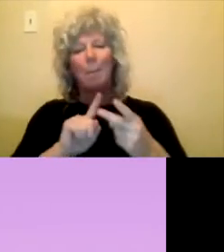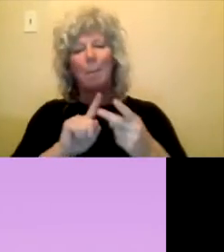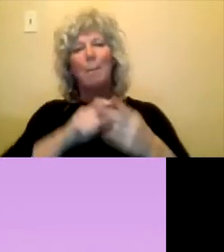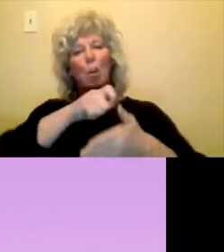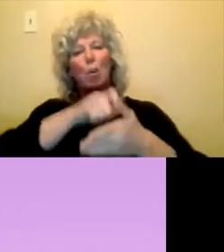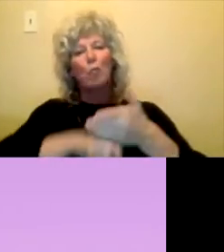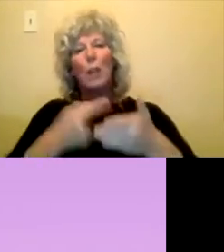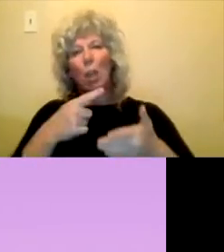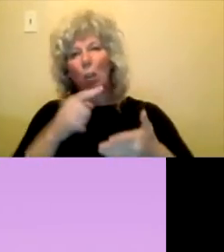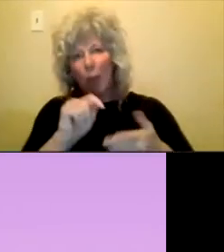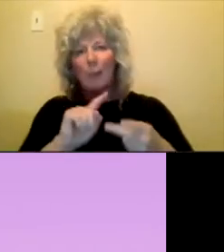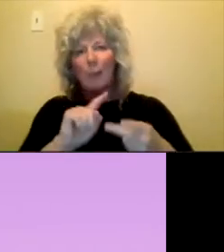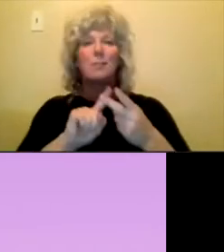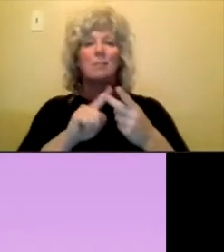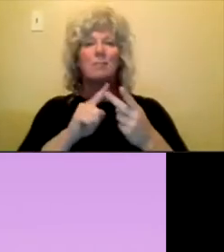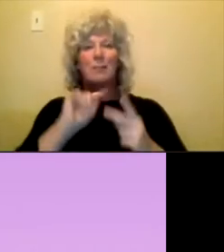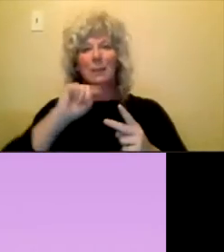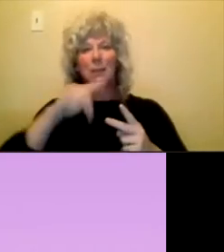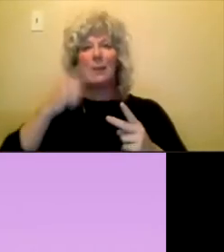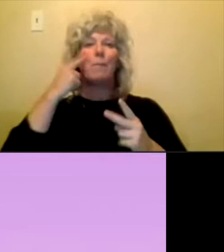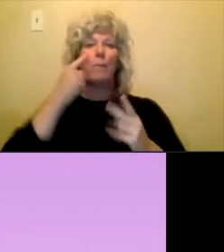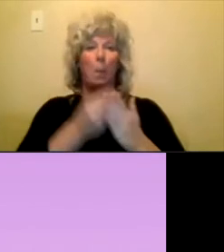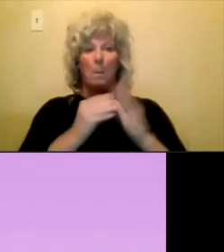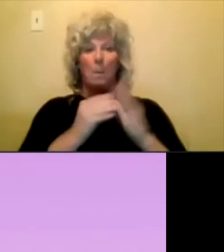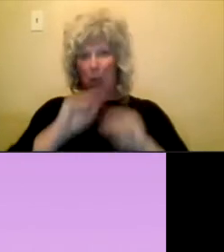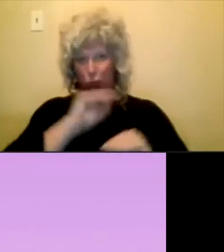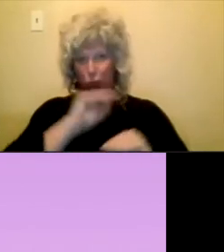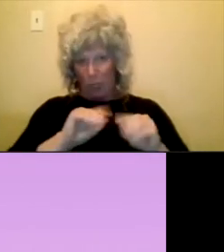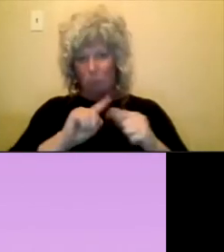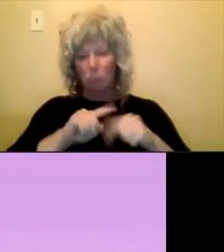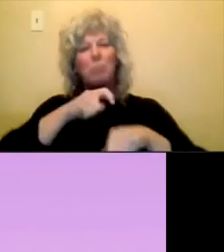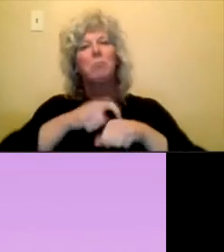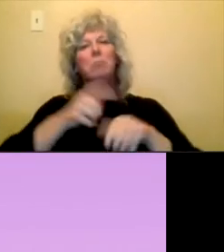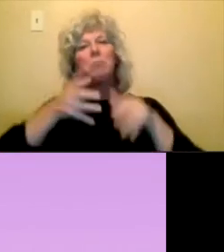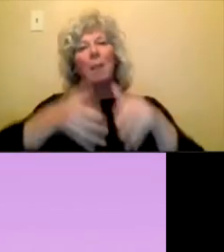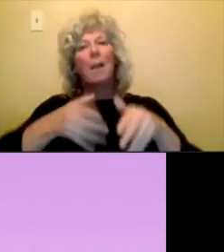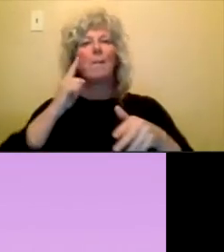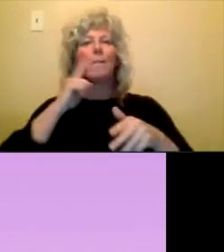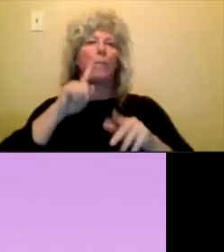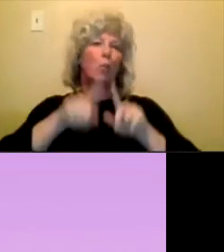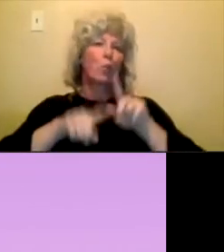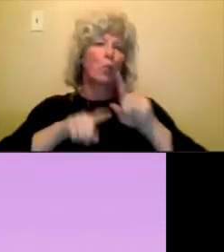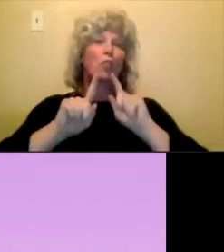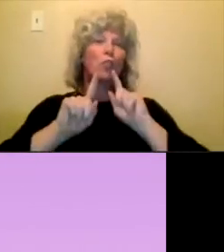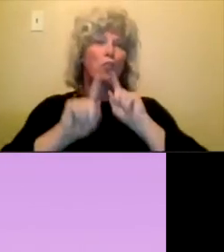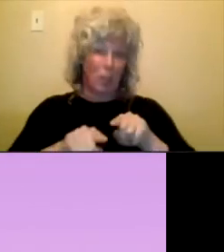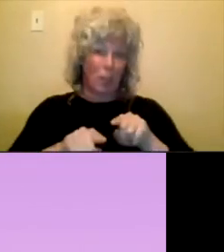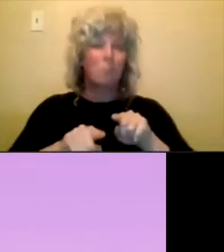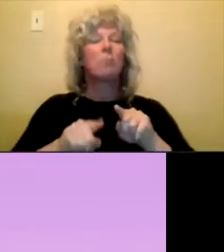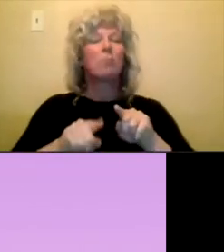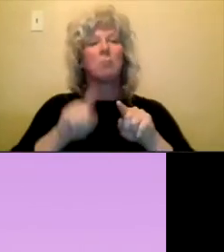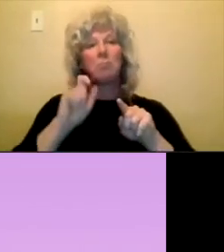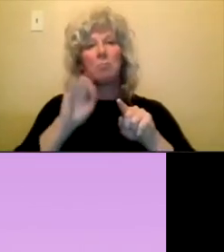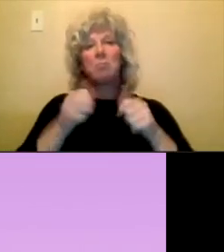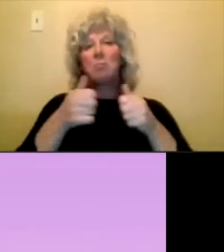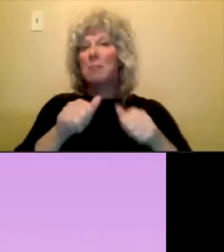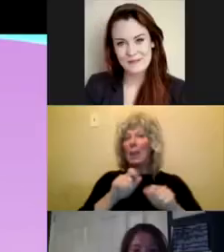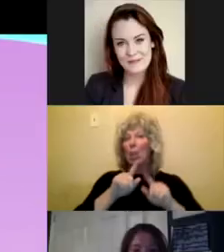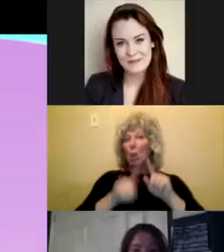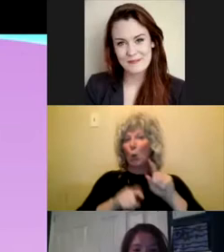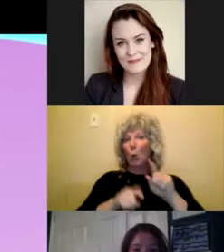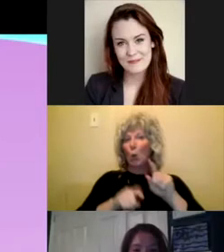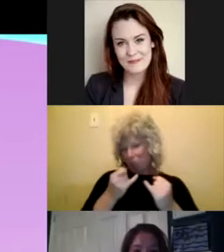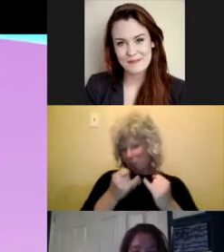tips and there'll be time for a Q&A at the end and we'll just ask you to add your questions to the Q&A